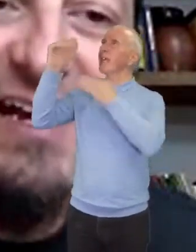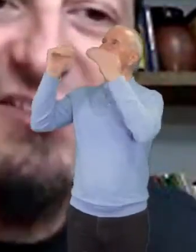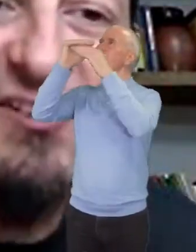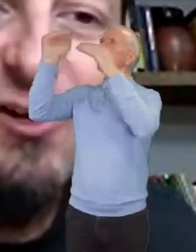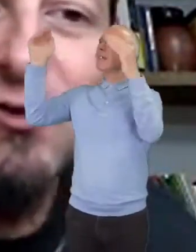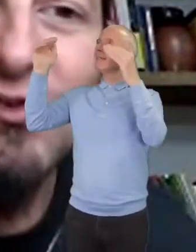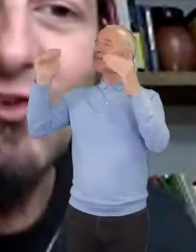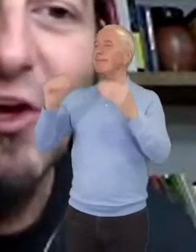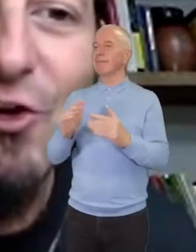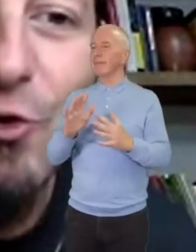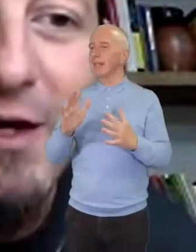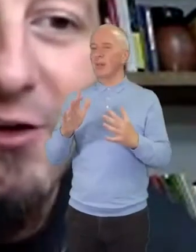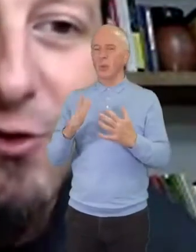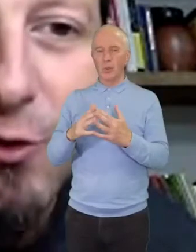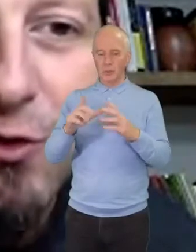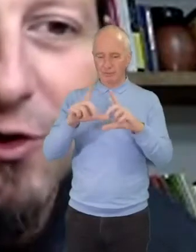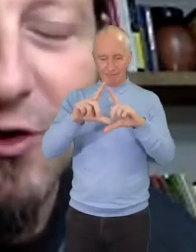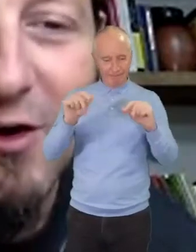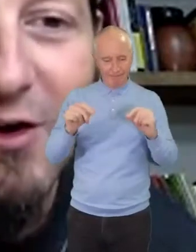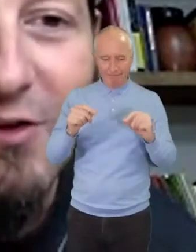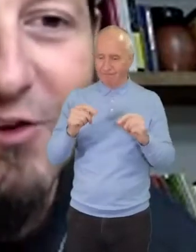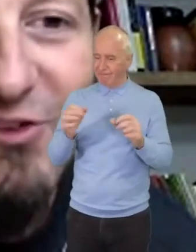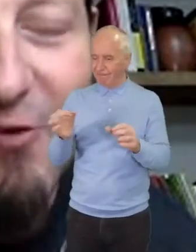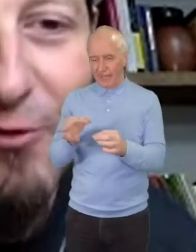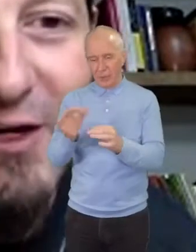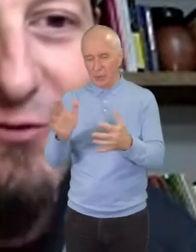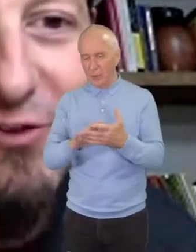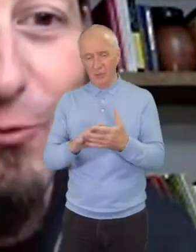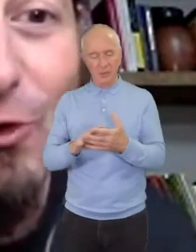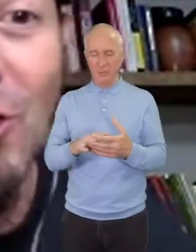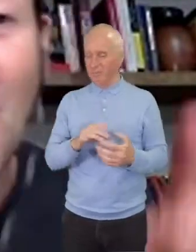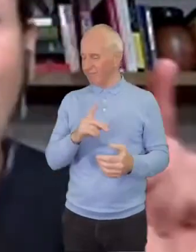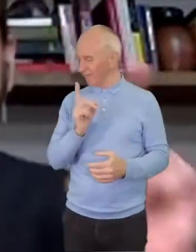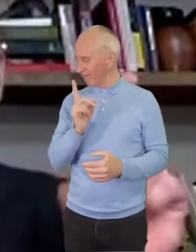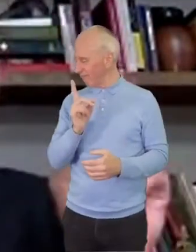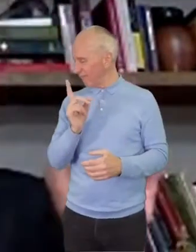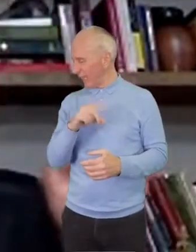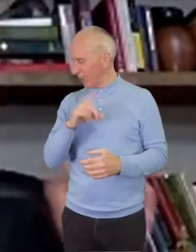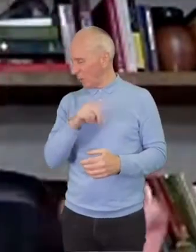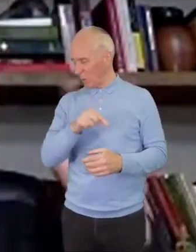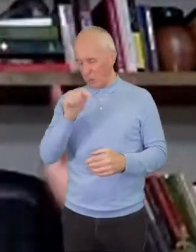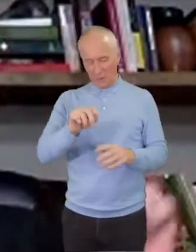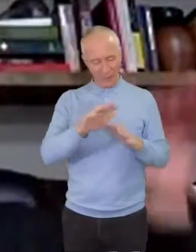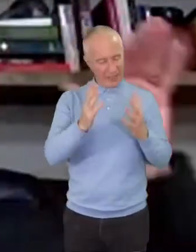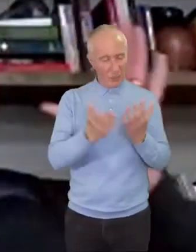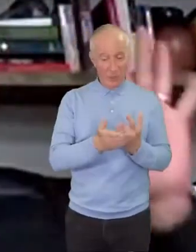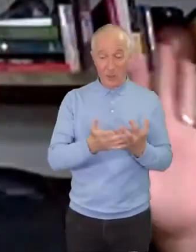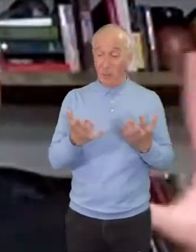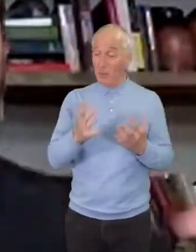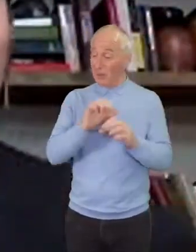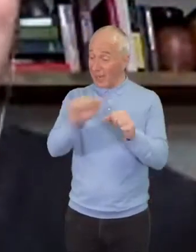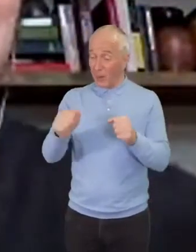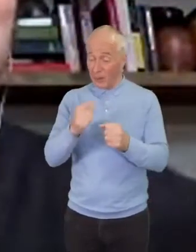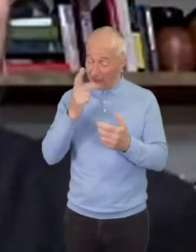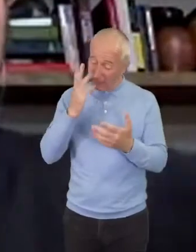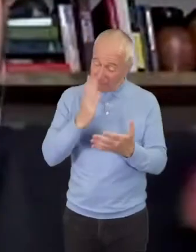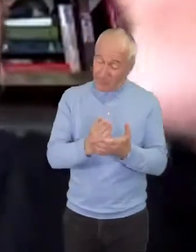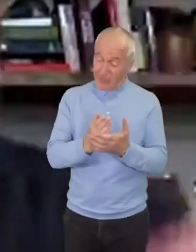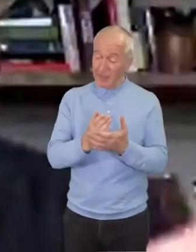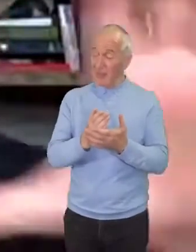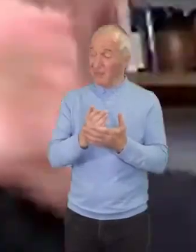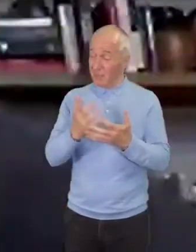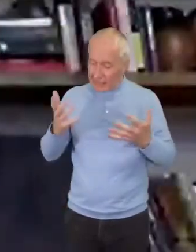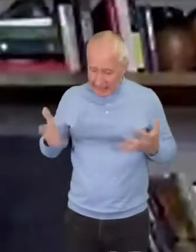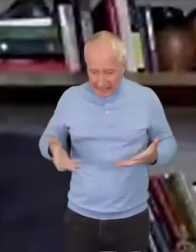and excuse to ignore the suffering of this world, but our faith actually fuels us